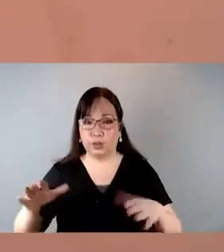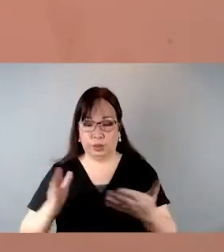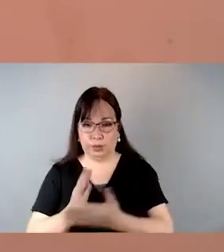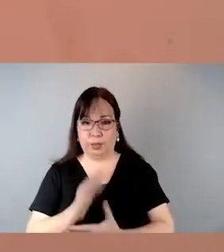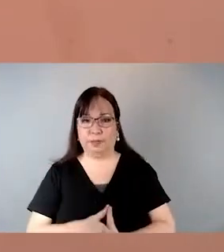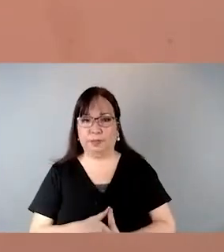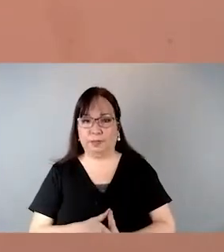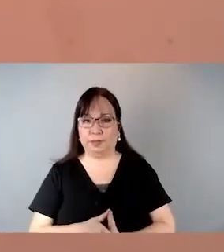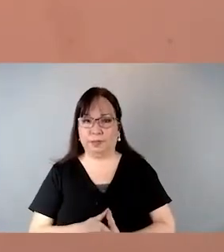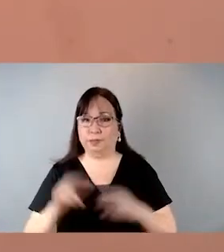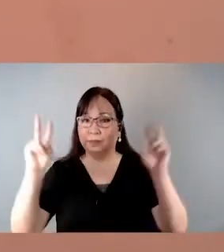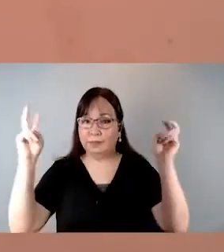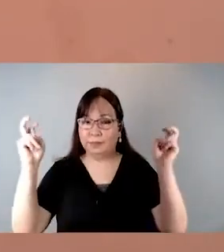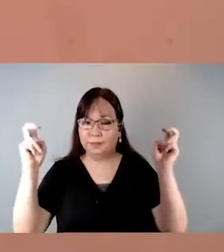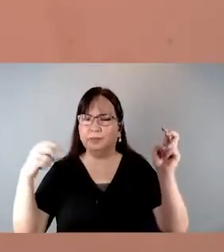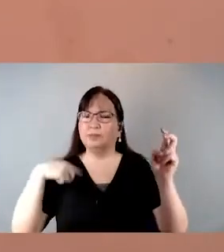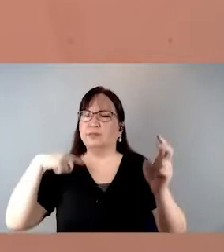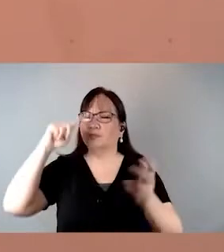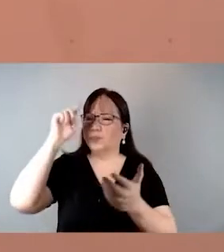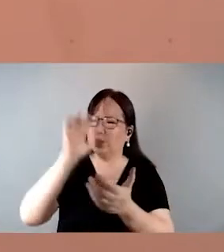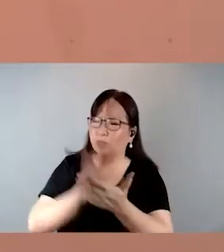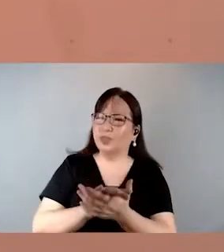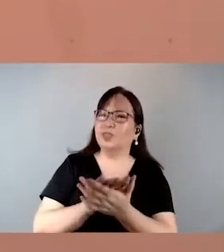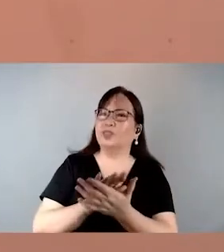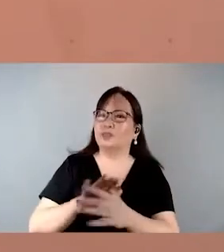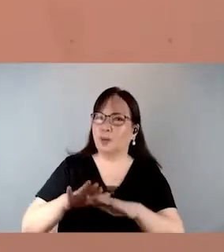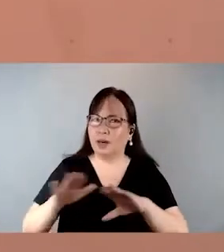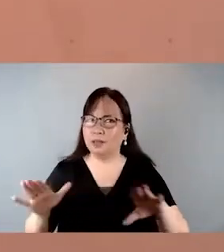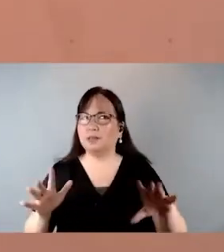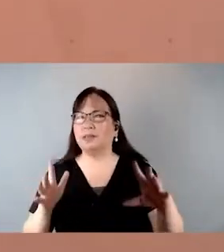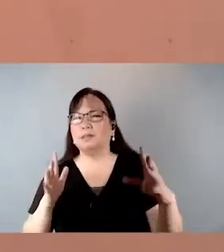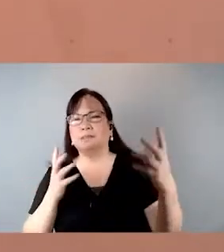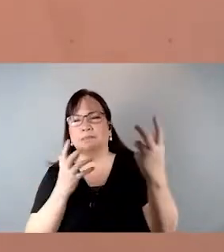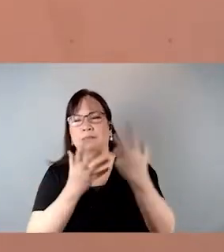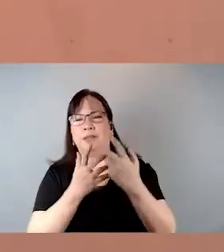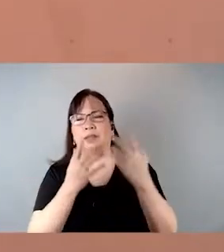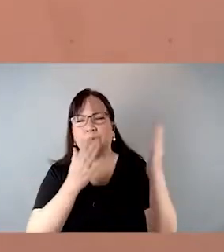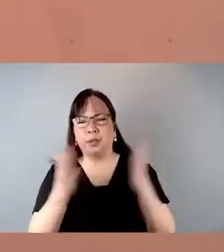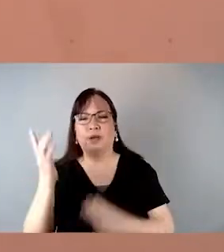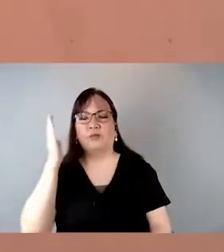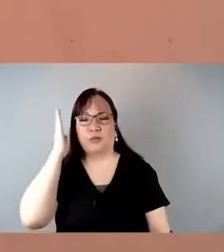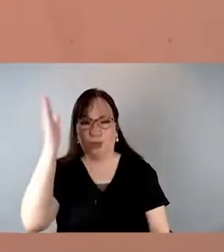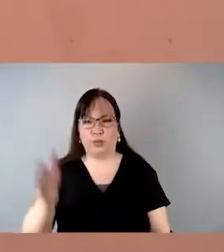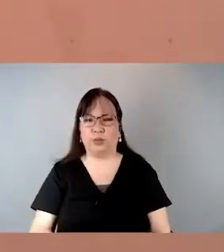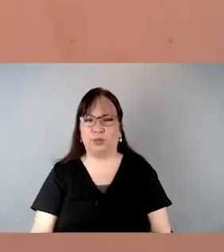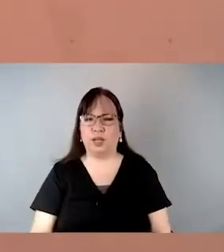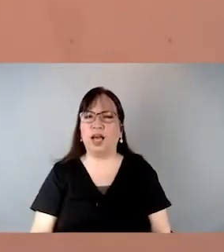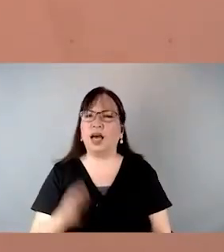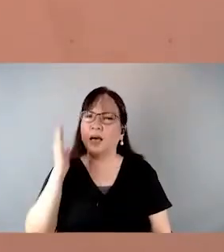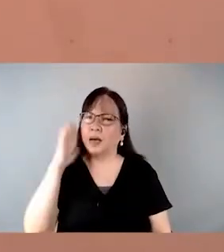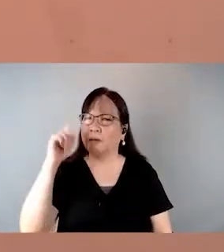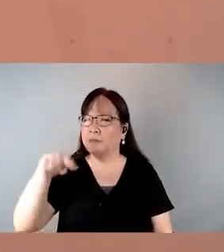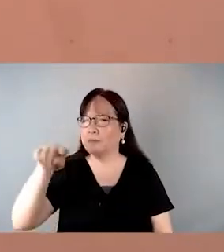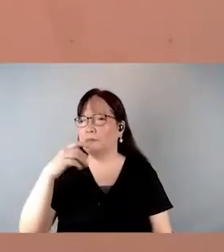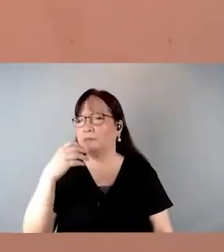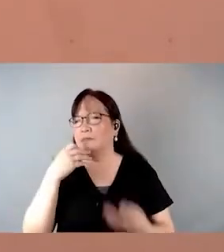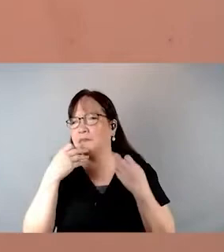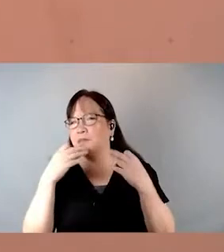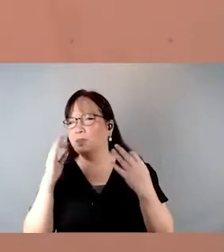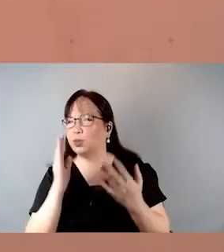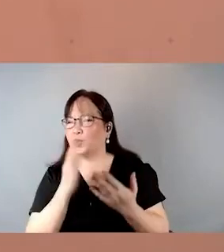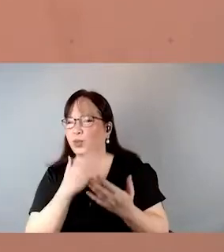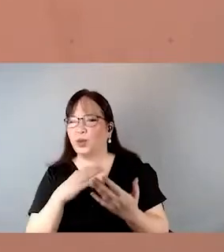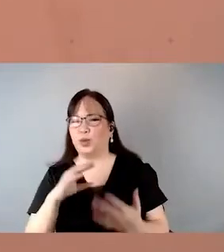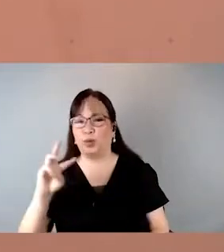I believe the children are the future. Almost everyone knows this famous first line of Whitney Houston's